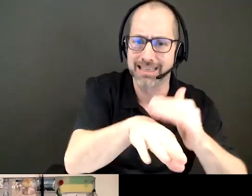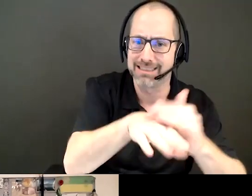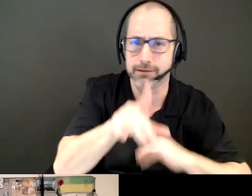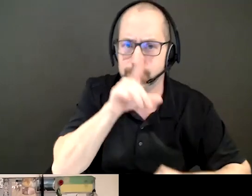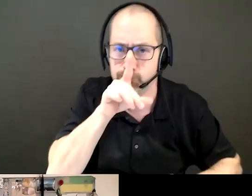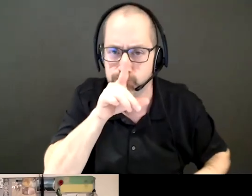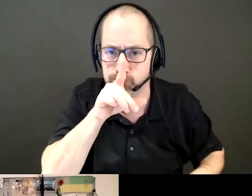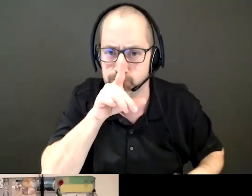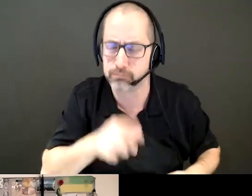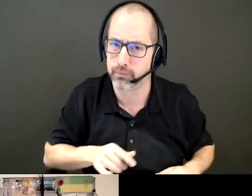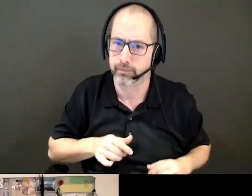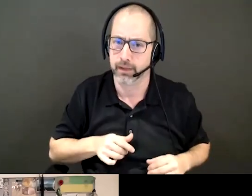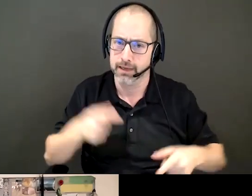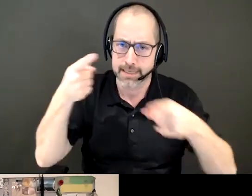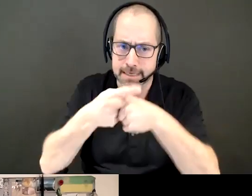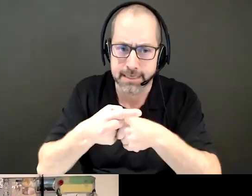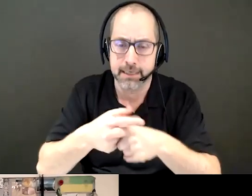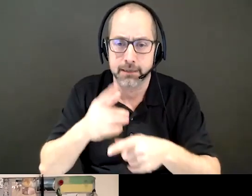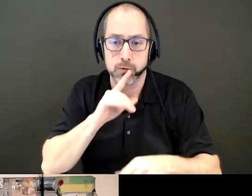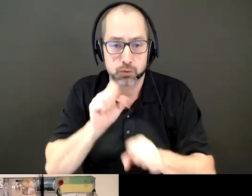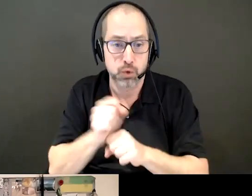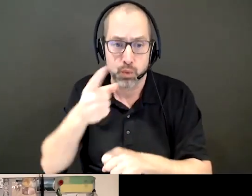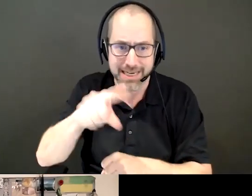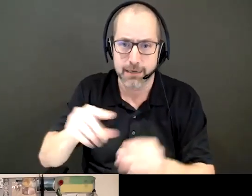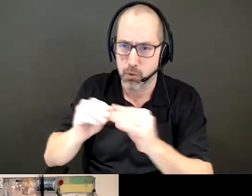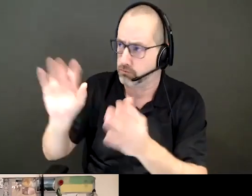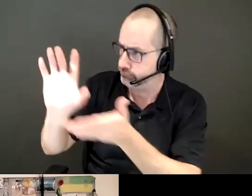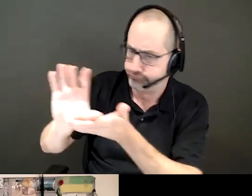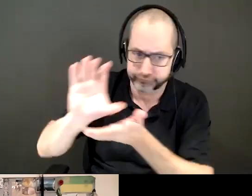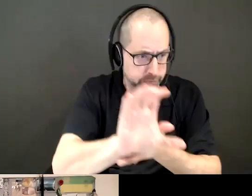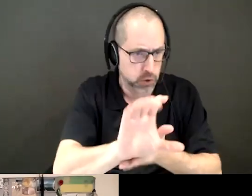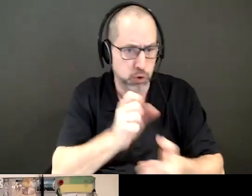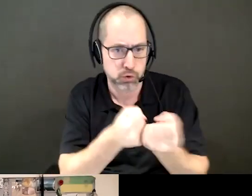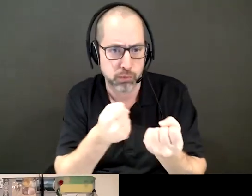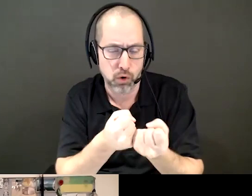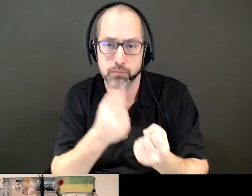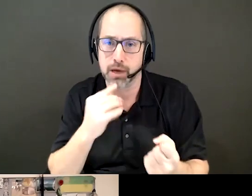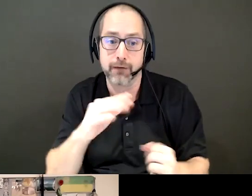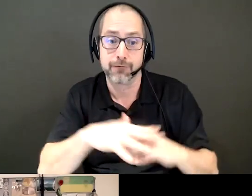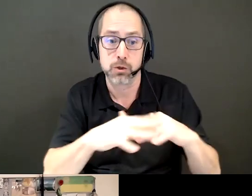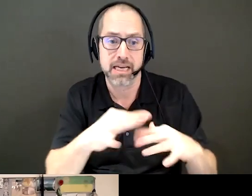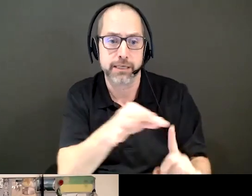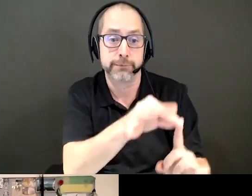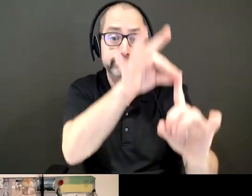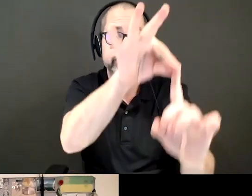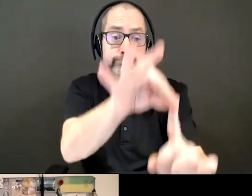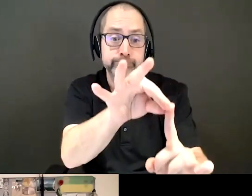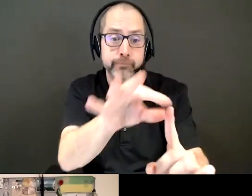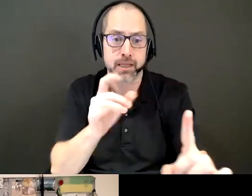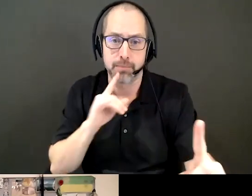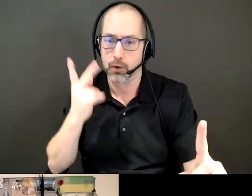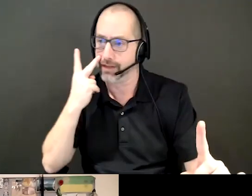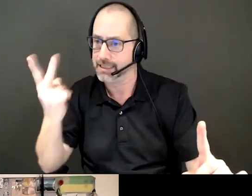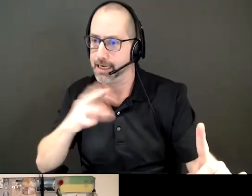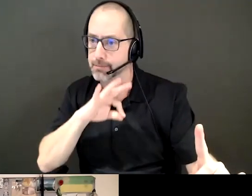funding and support is necessary to make Canada truly inclusive. We've exempted First Nations, but on the other hand, where there's cost savings that could come